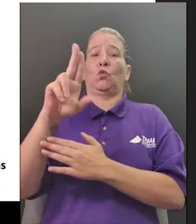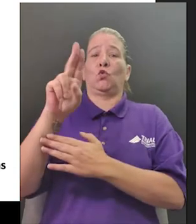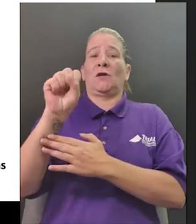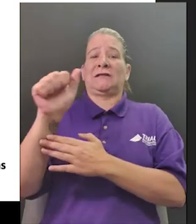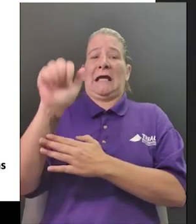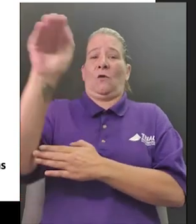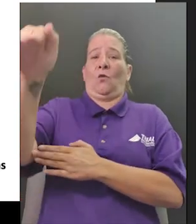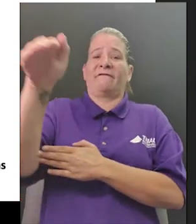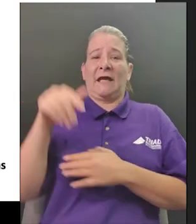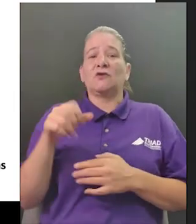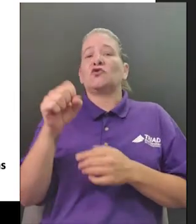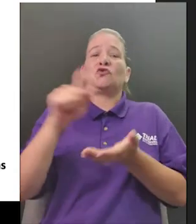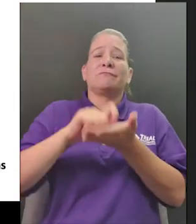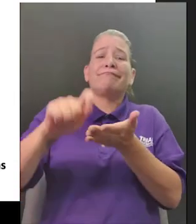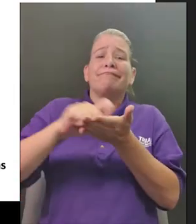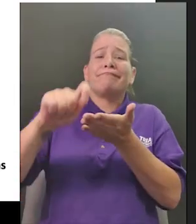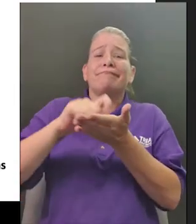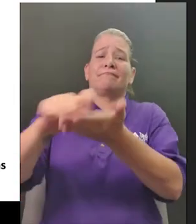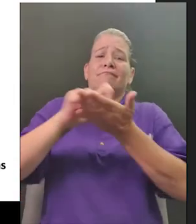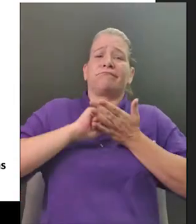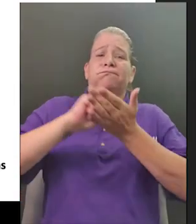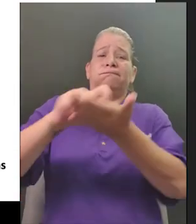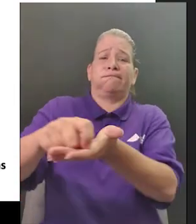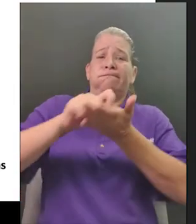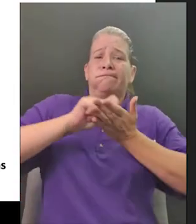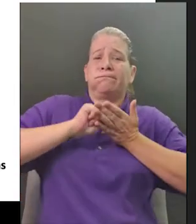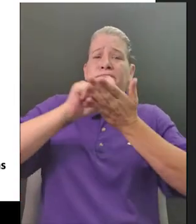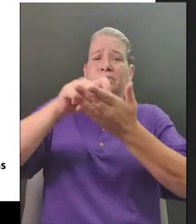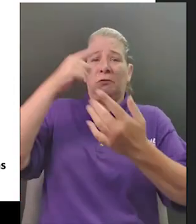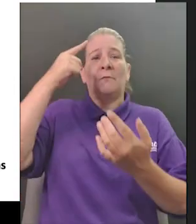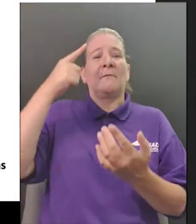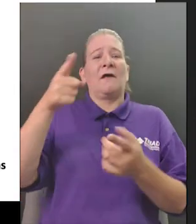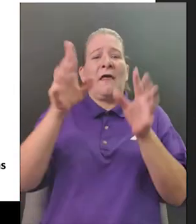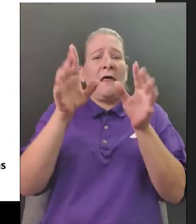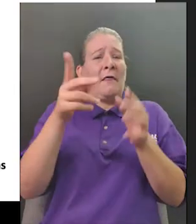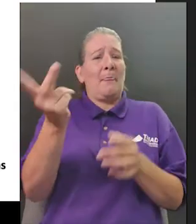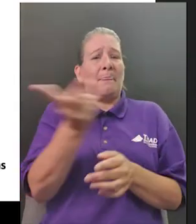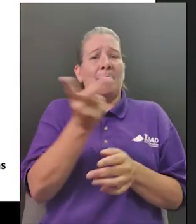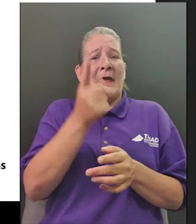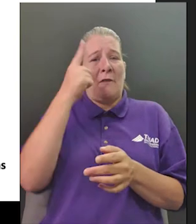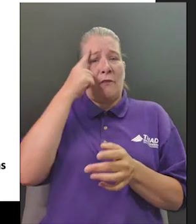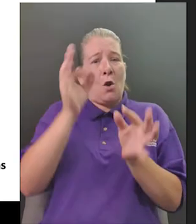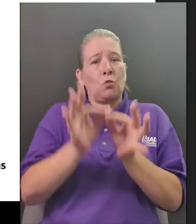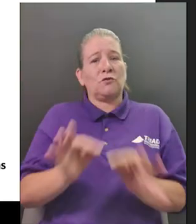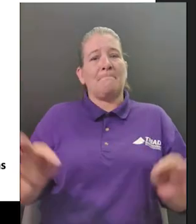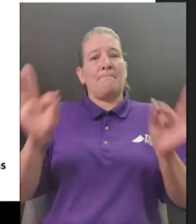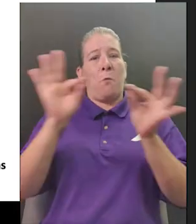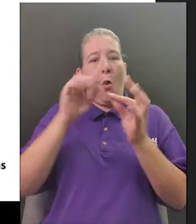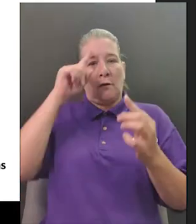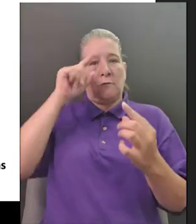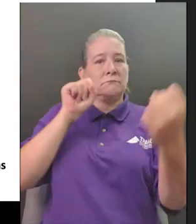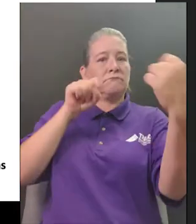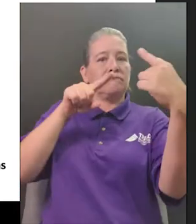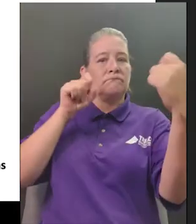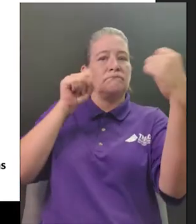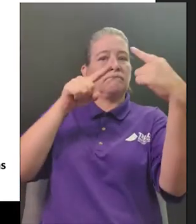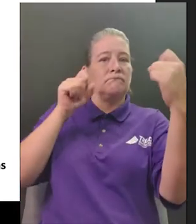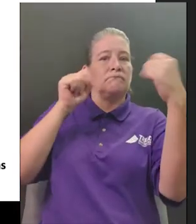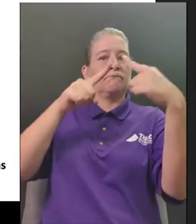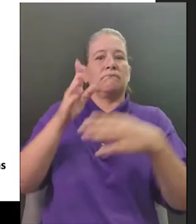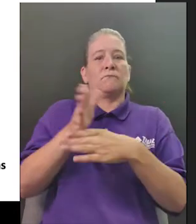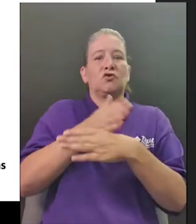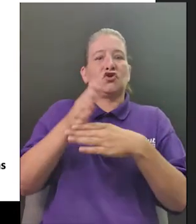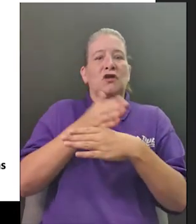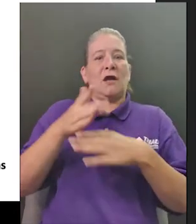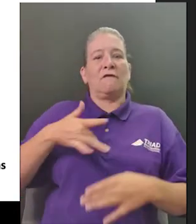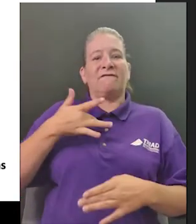also really interested in what abigail was thinking and one of the things that she was thinking and really wanted